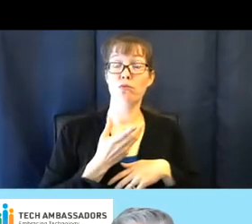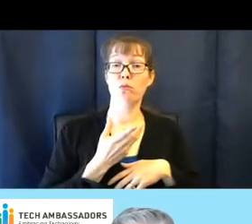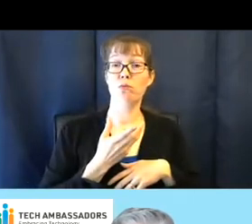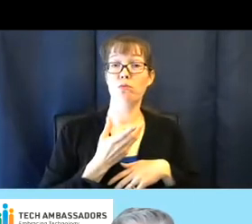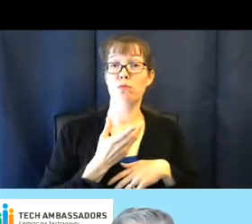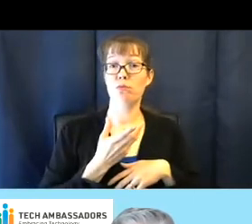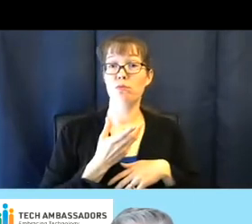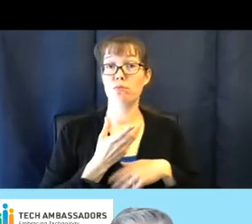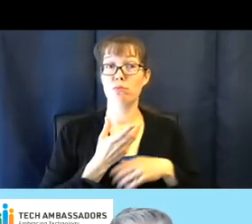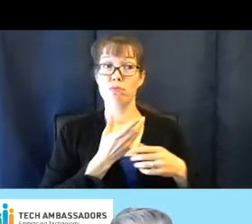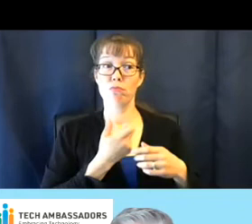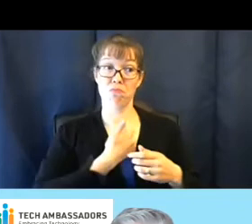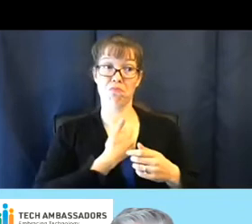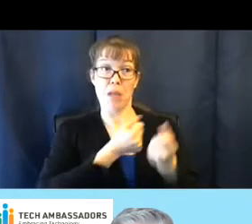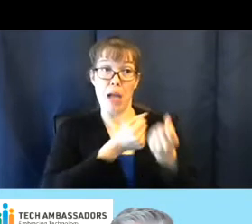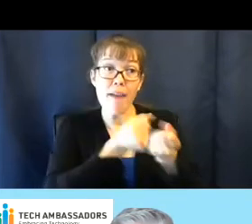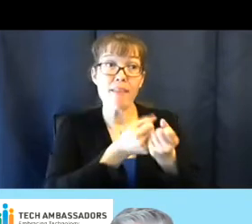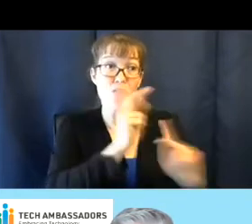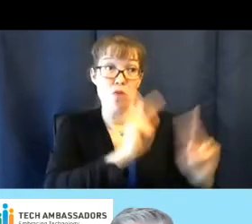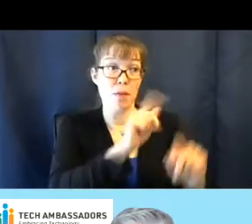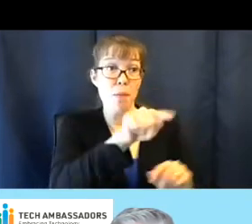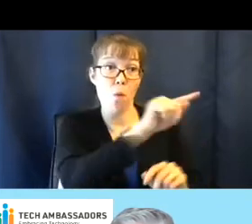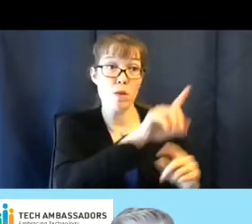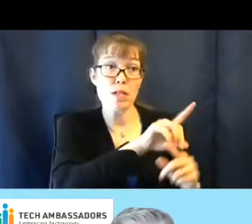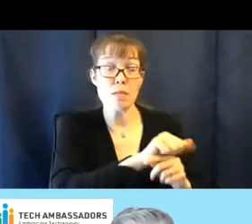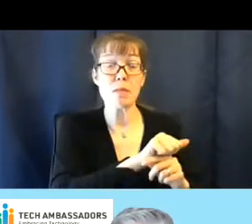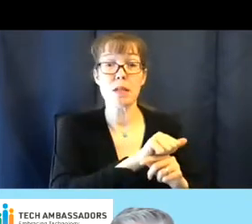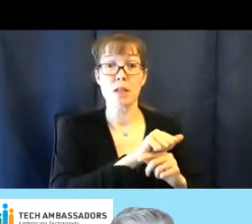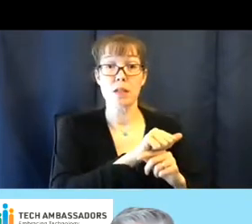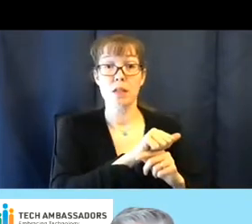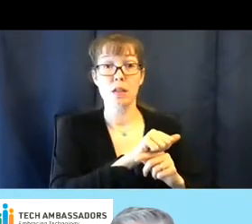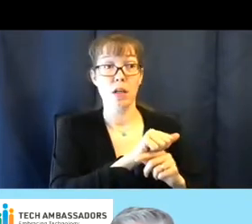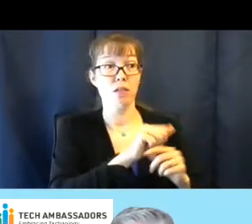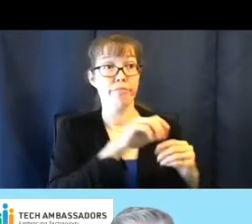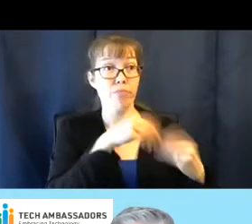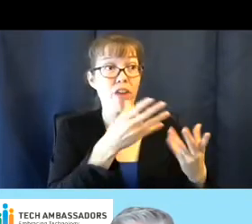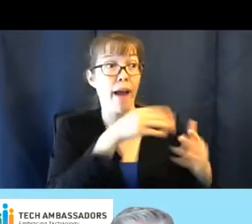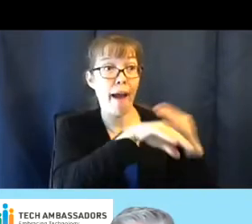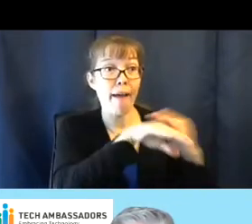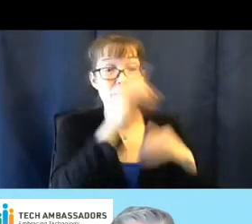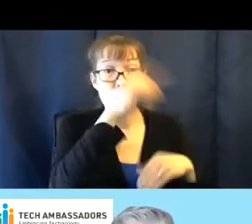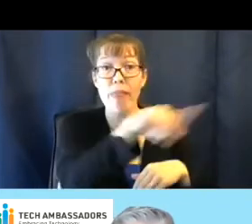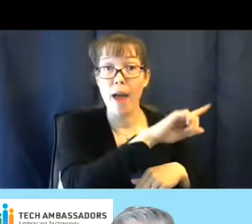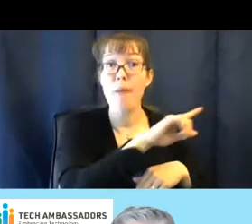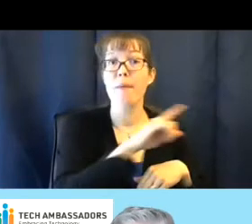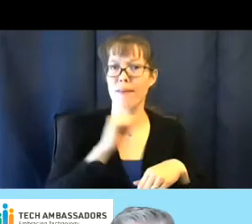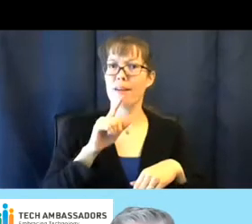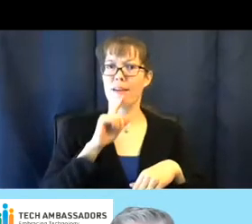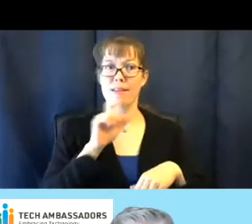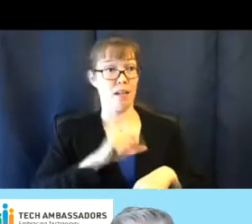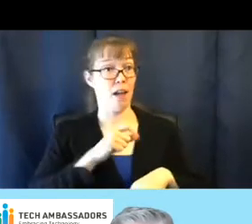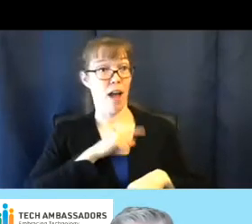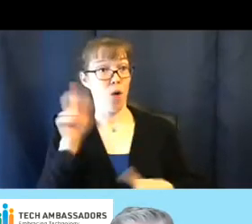be an advocate for people with disabilities and open up doors. I said, yeah, I would love to apply